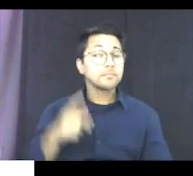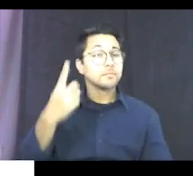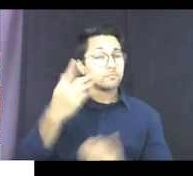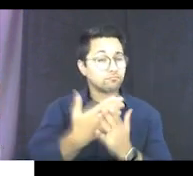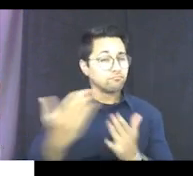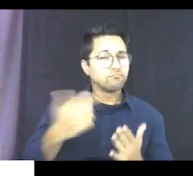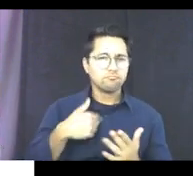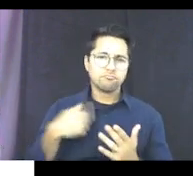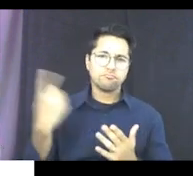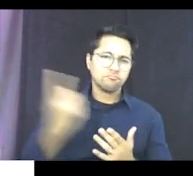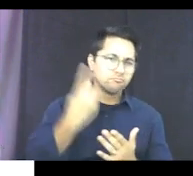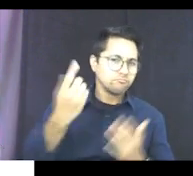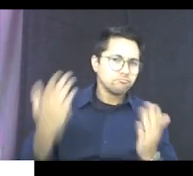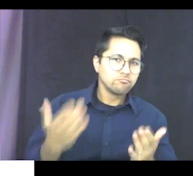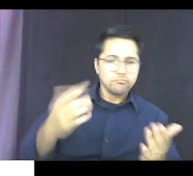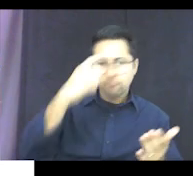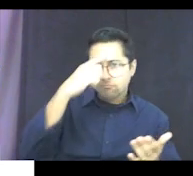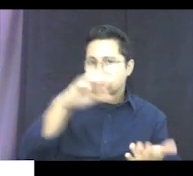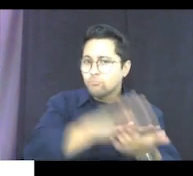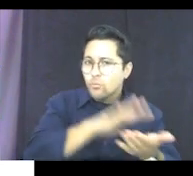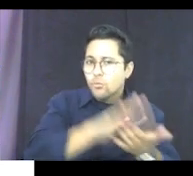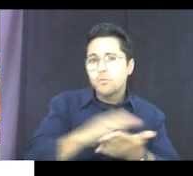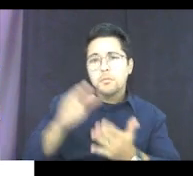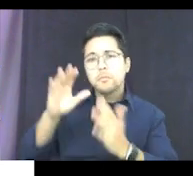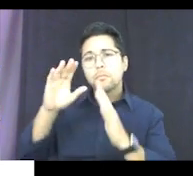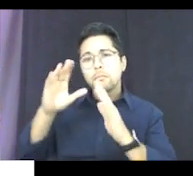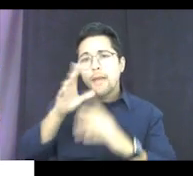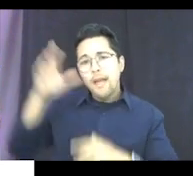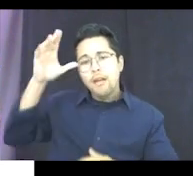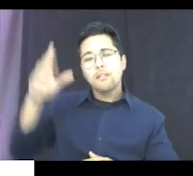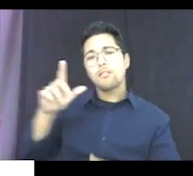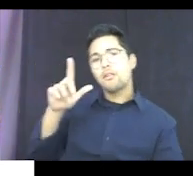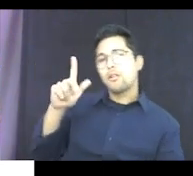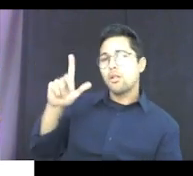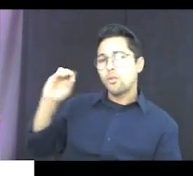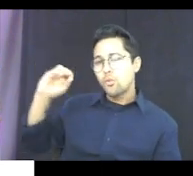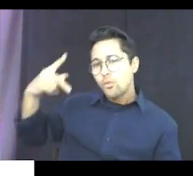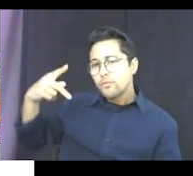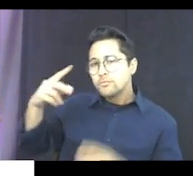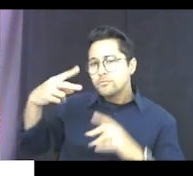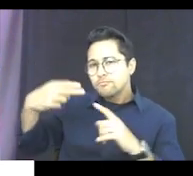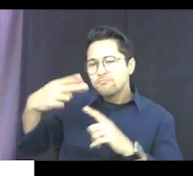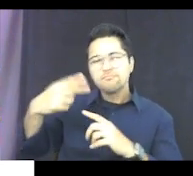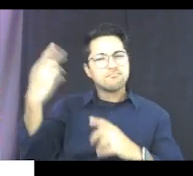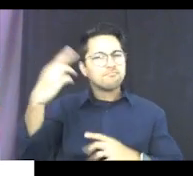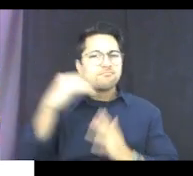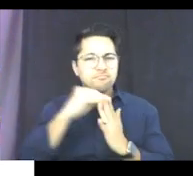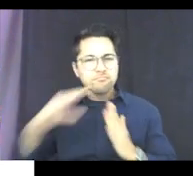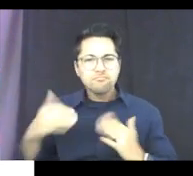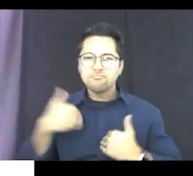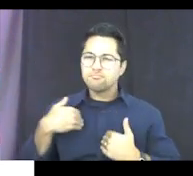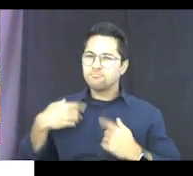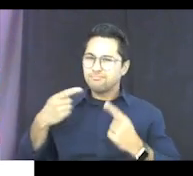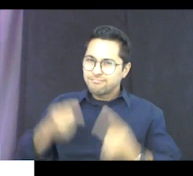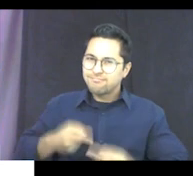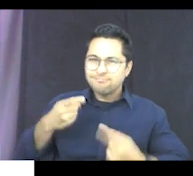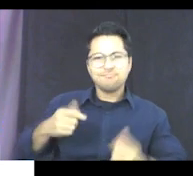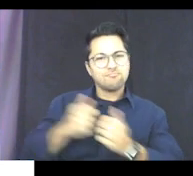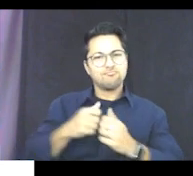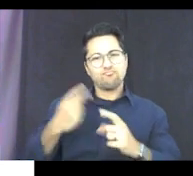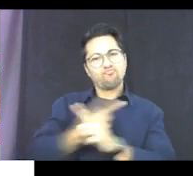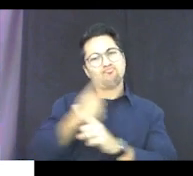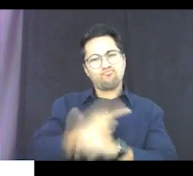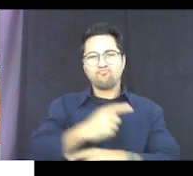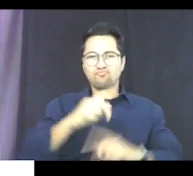thing that I always recommend to schools and to parents are loop scissors, because a lot of students have a really hard time with that traditional scissor